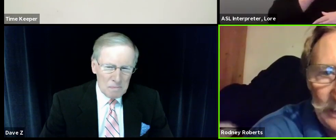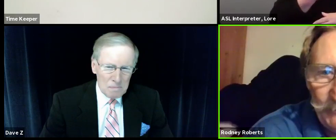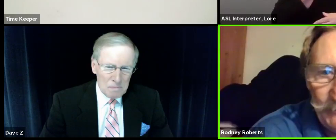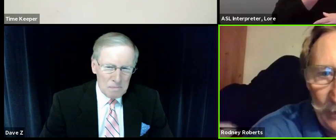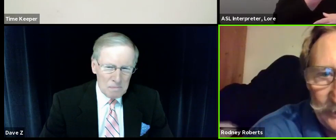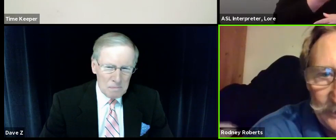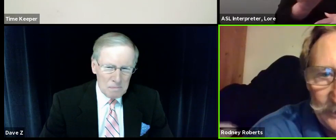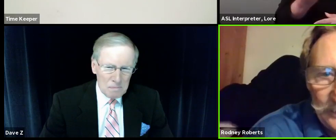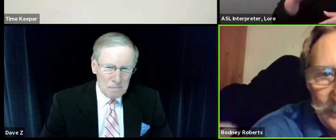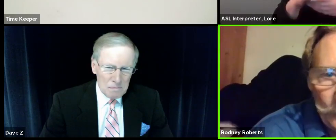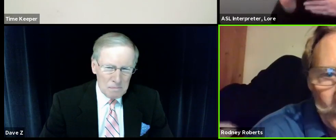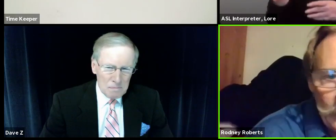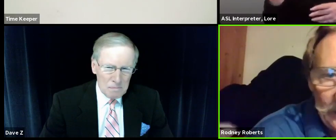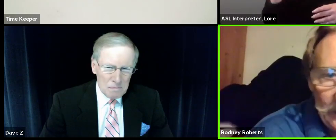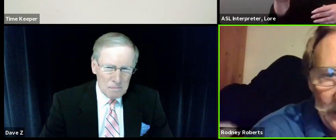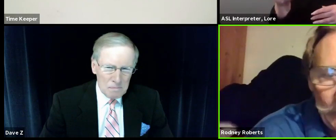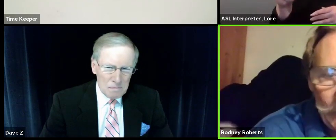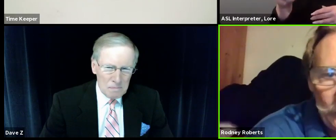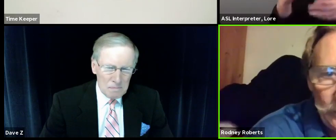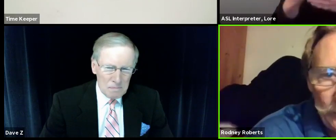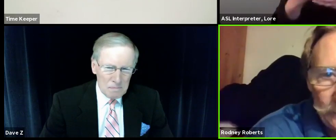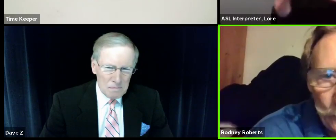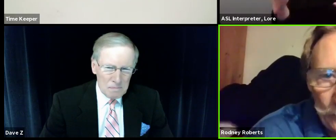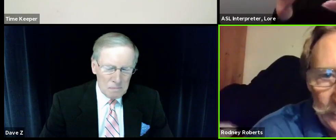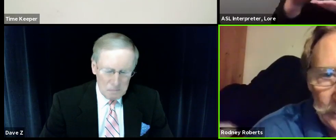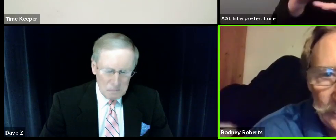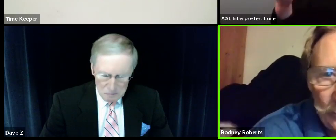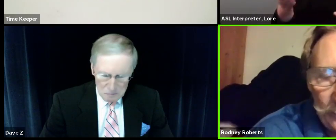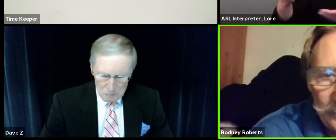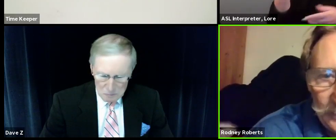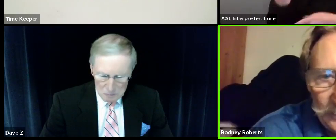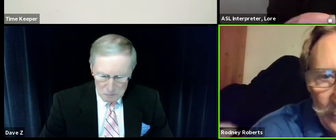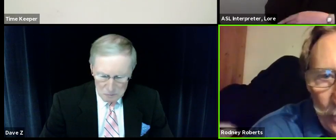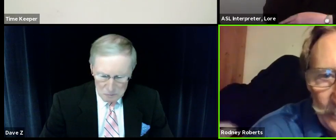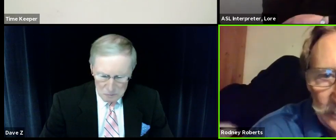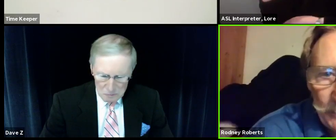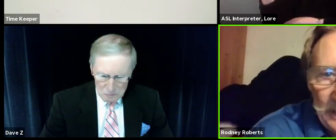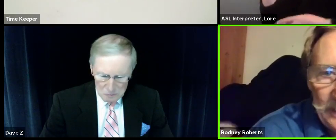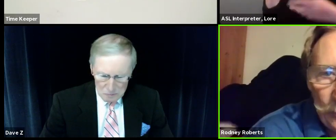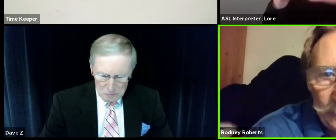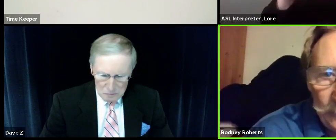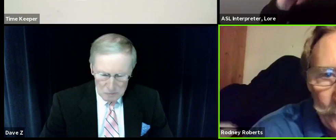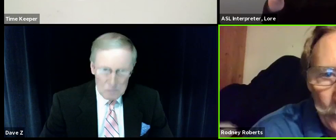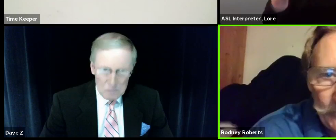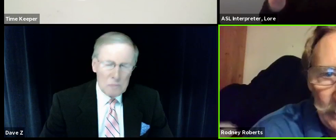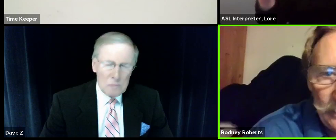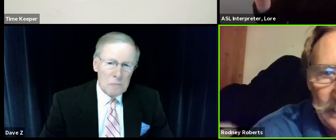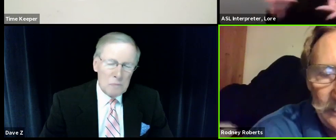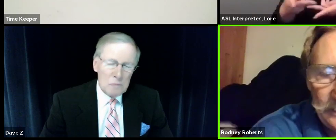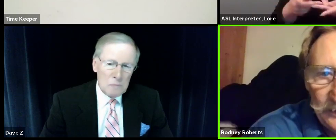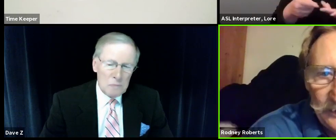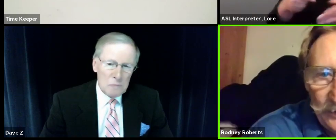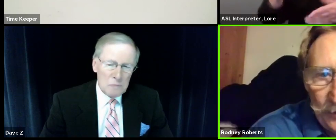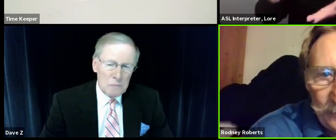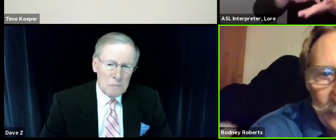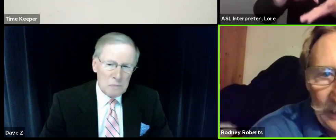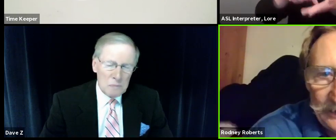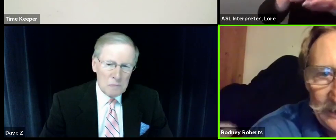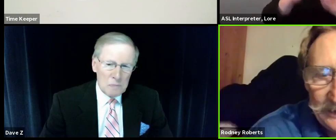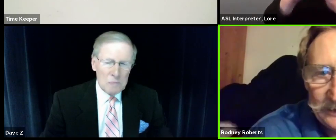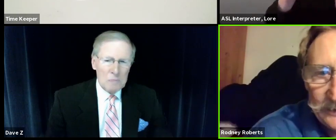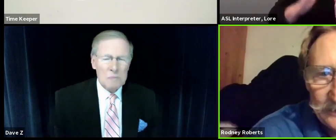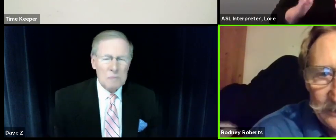about Greenbelt. A lot of them are, you know, the forest, our open space, our affordability, our